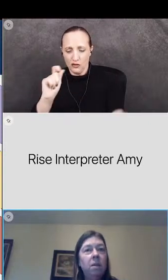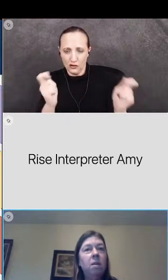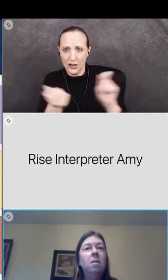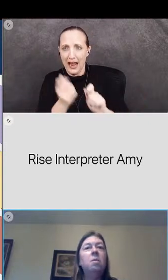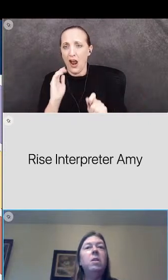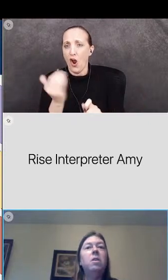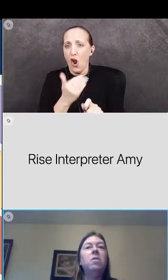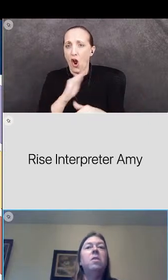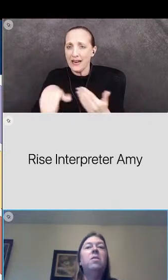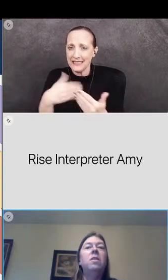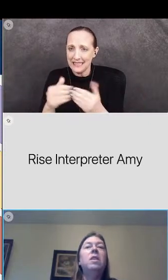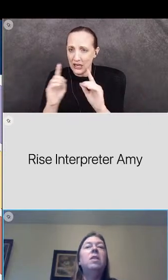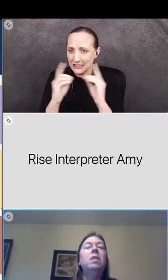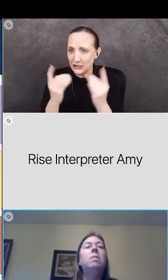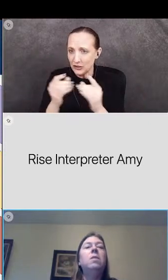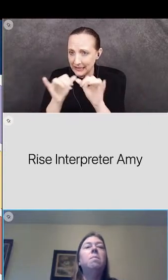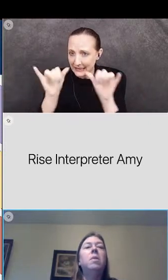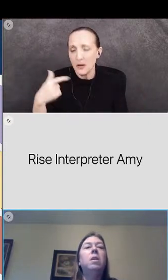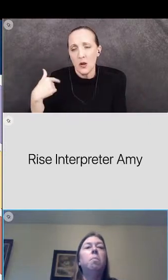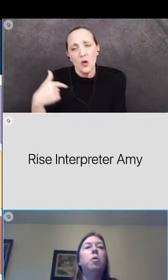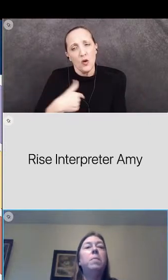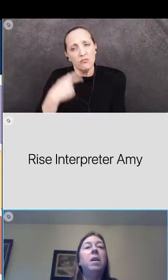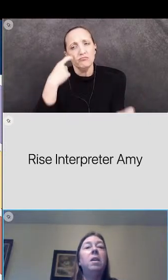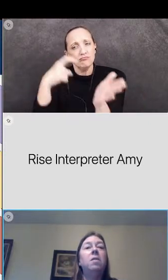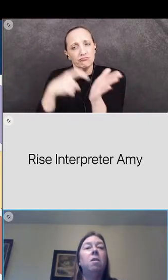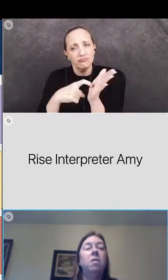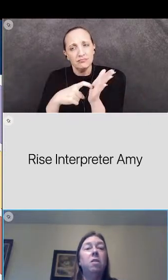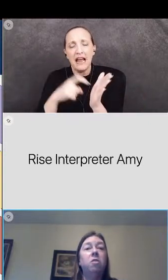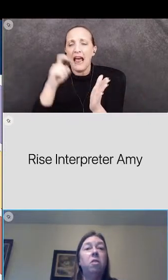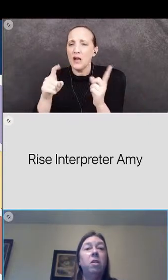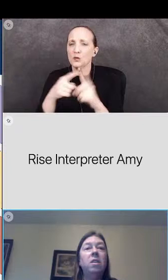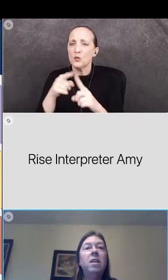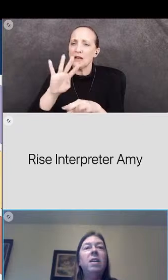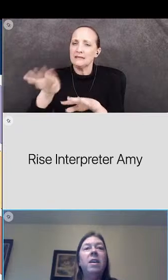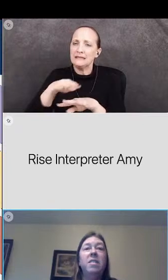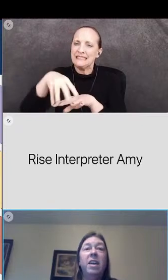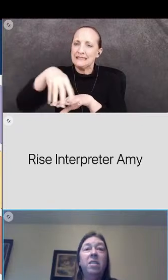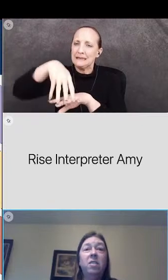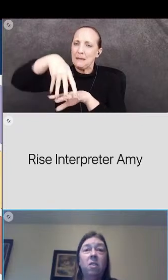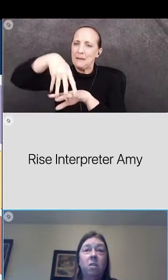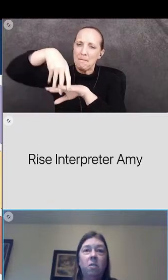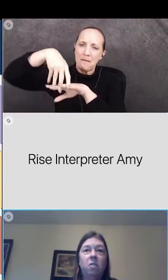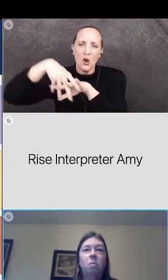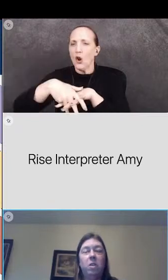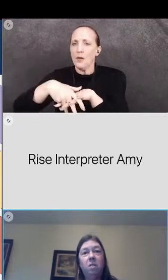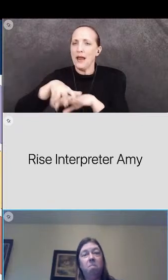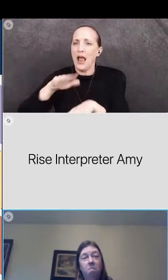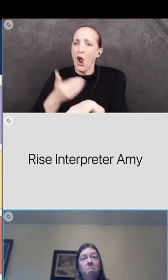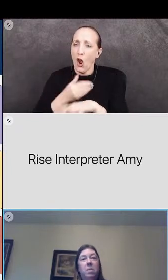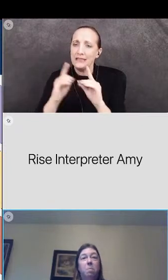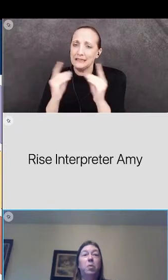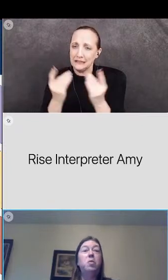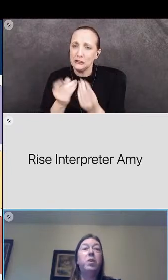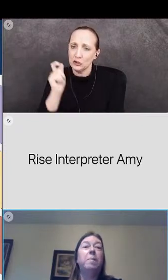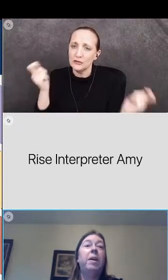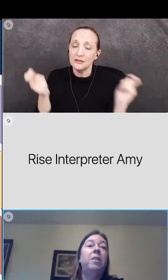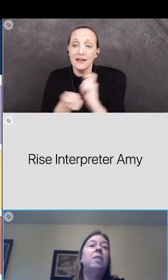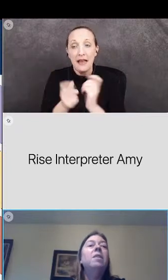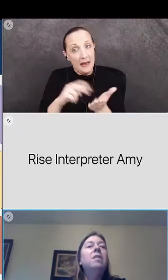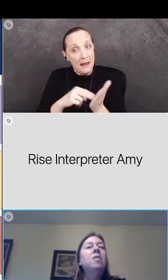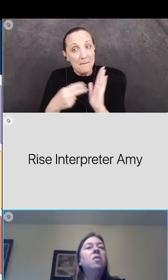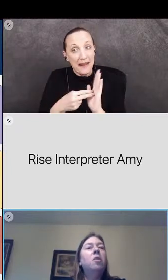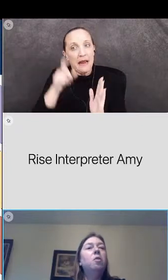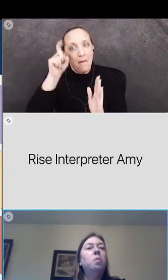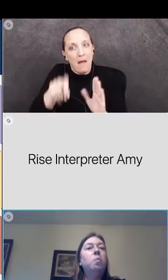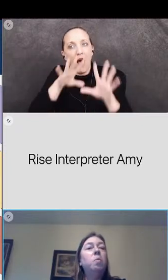system we know that this needs to be something that permeates our district and that starts with people knowing